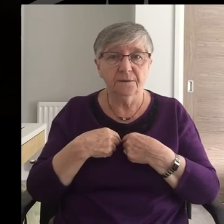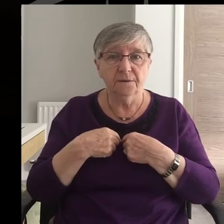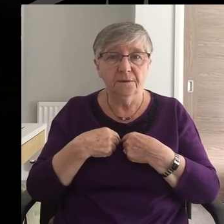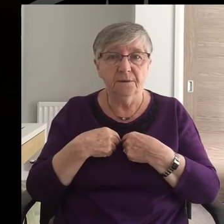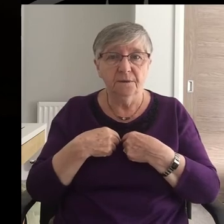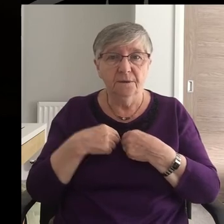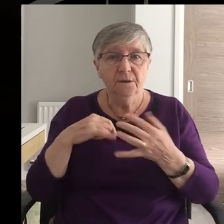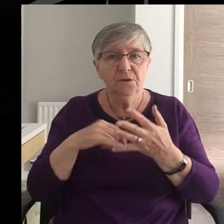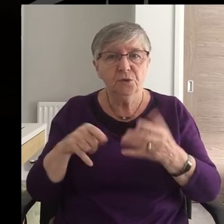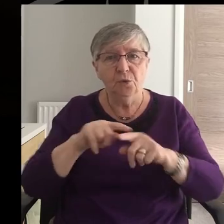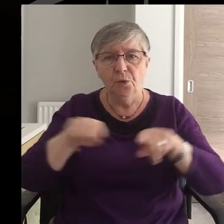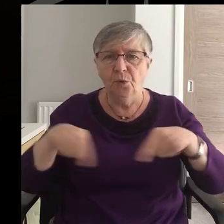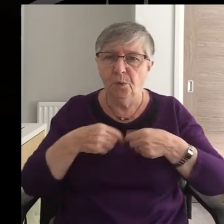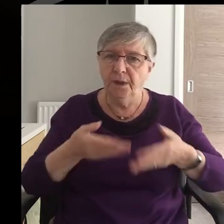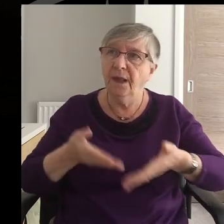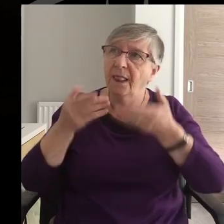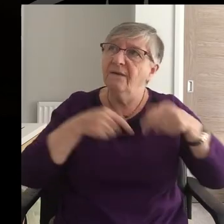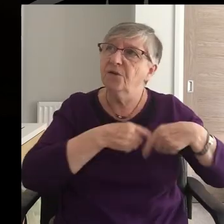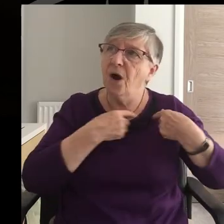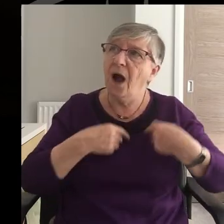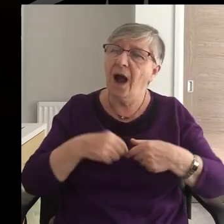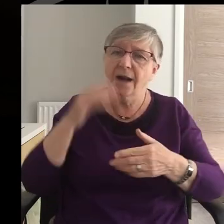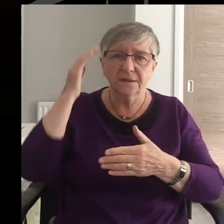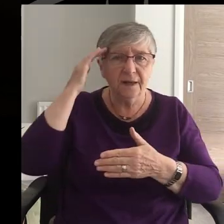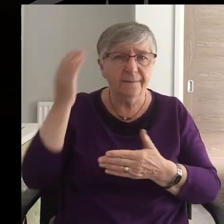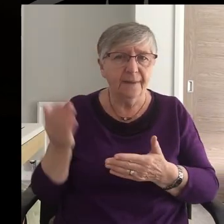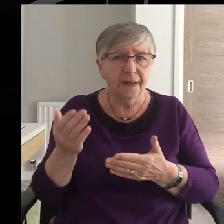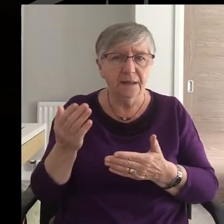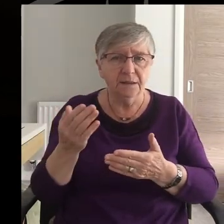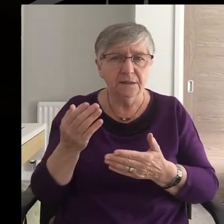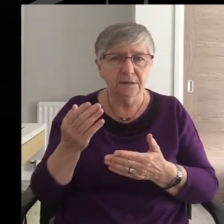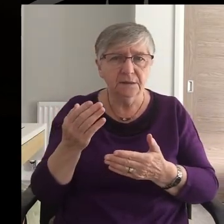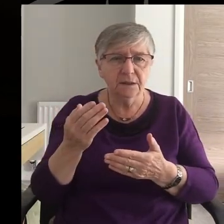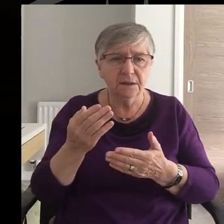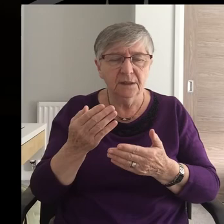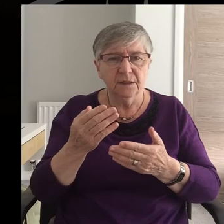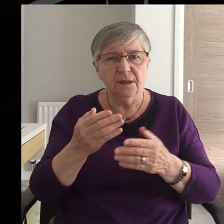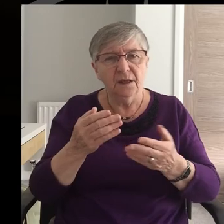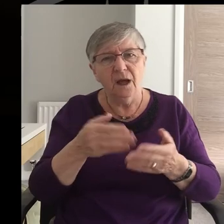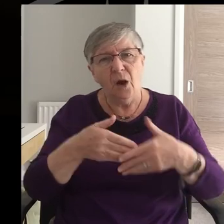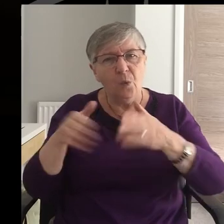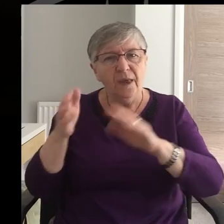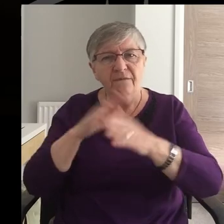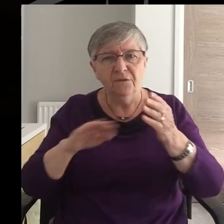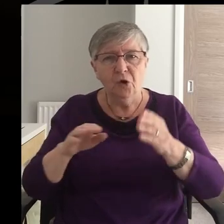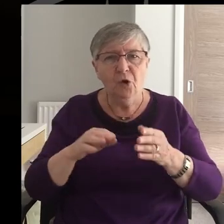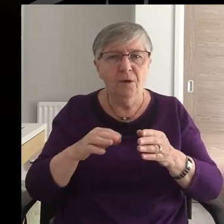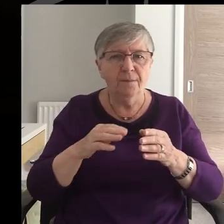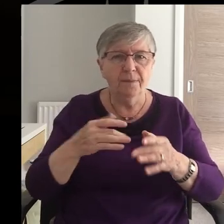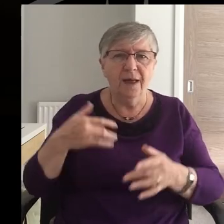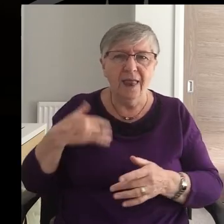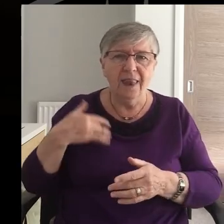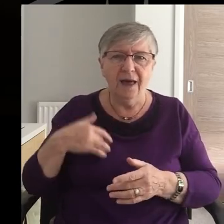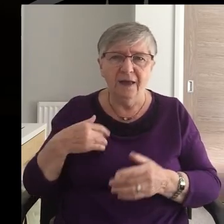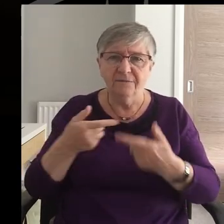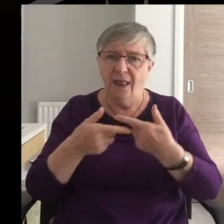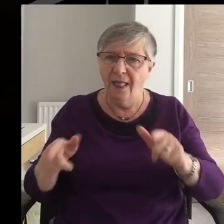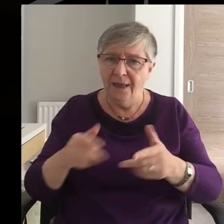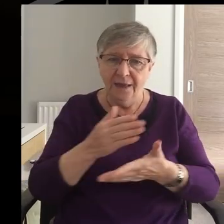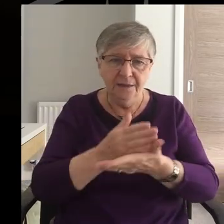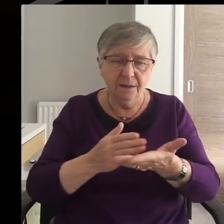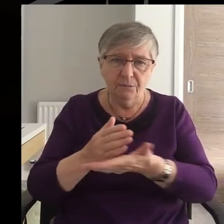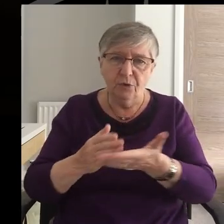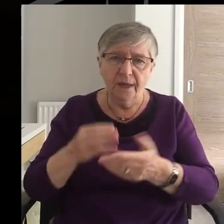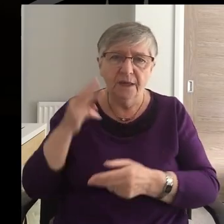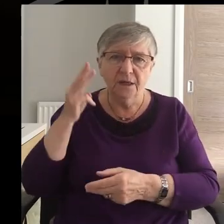So we lift our hearts and minds Above the cares and fears of life And let our bread and wine be to